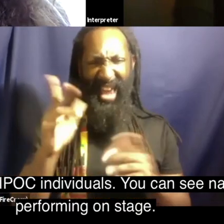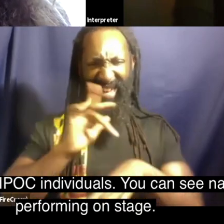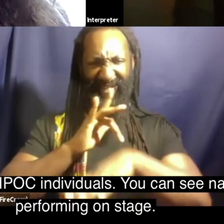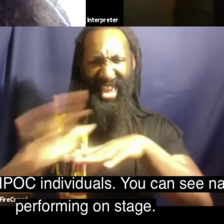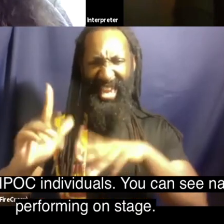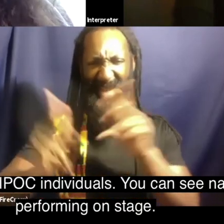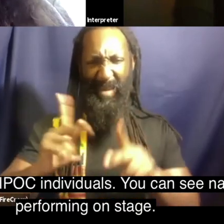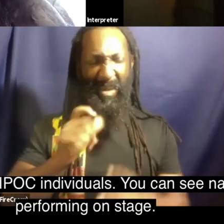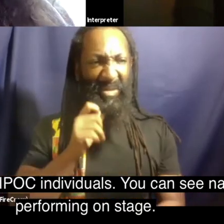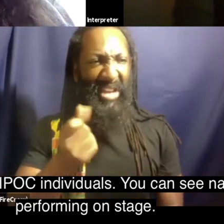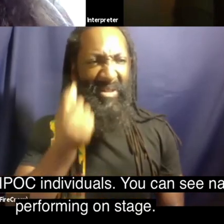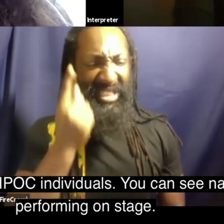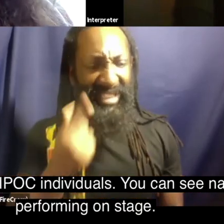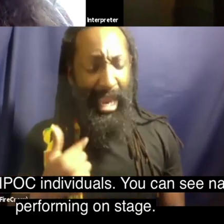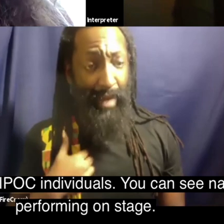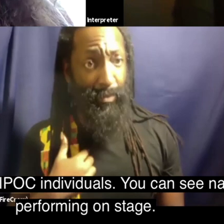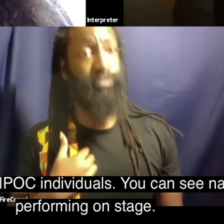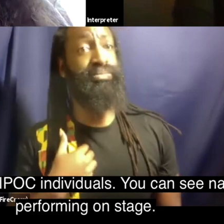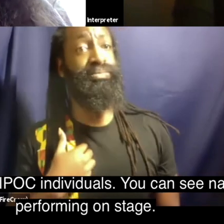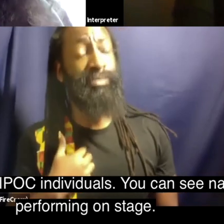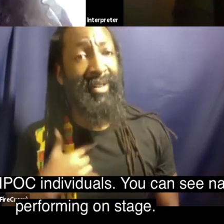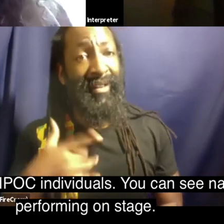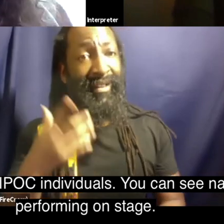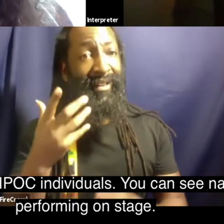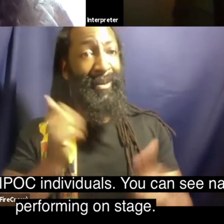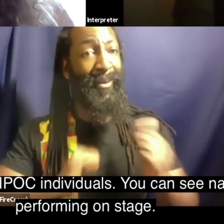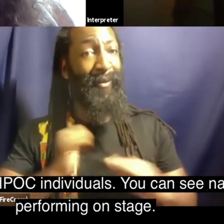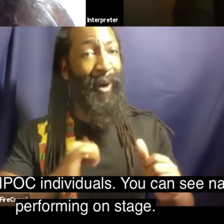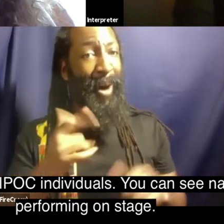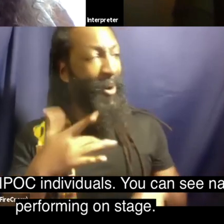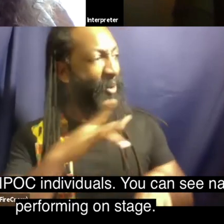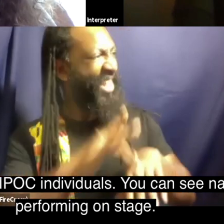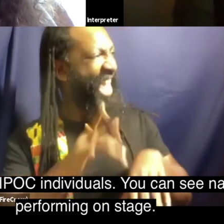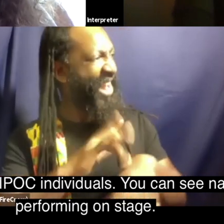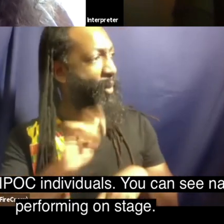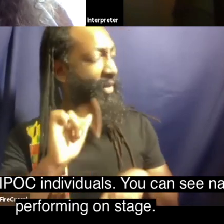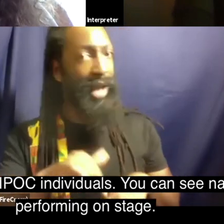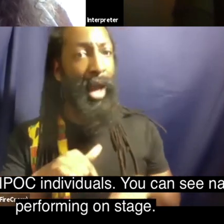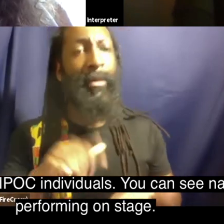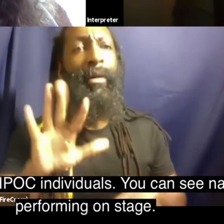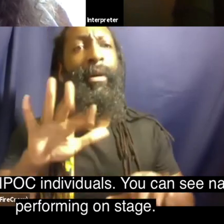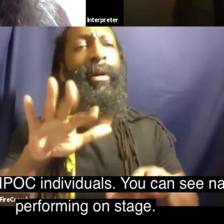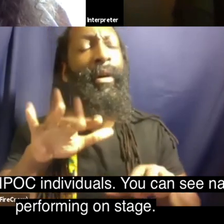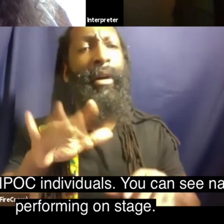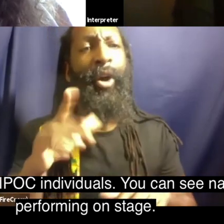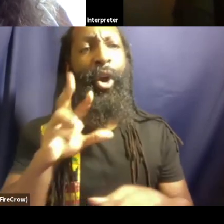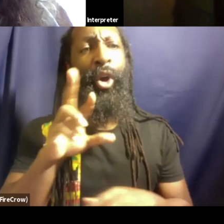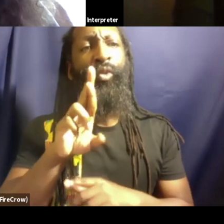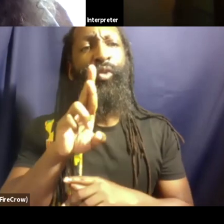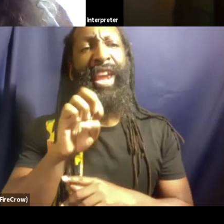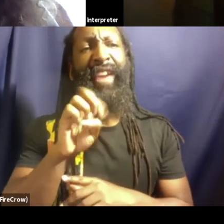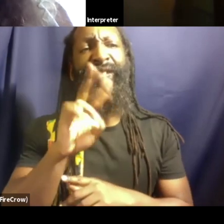individuals you can see naked bipoc individuals performing on stage